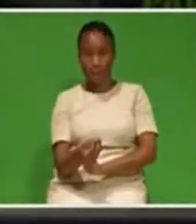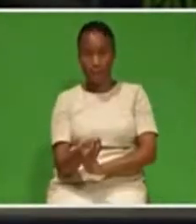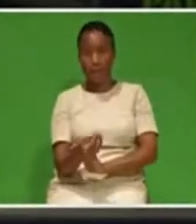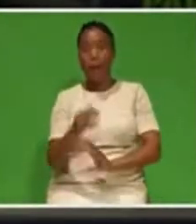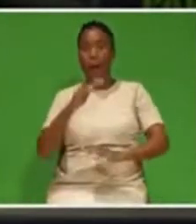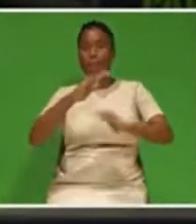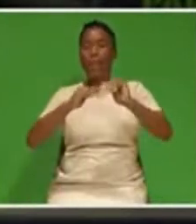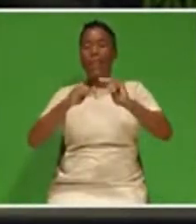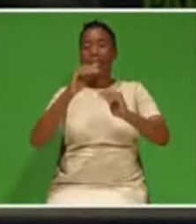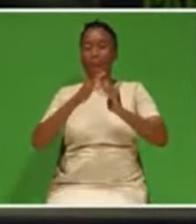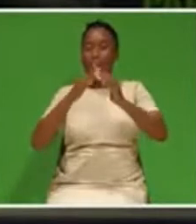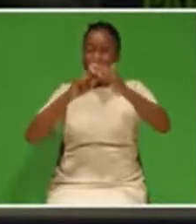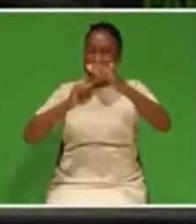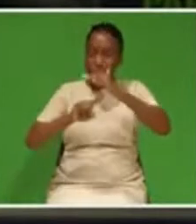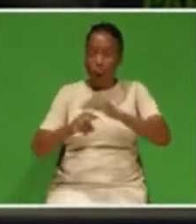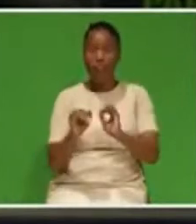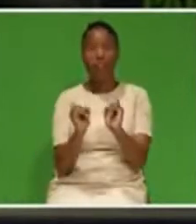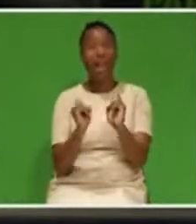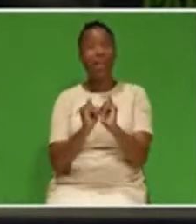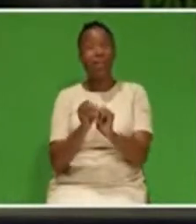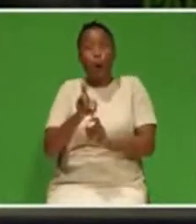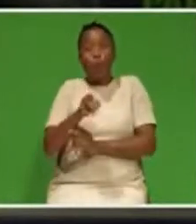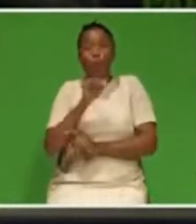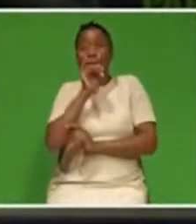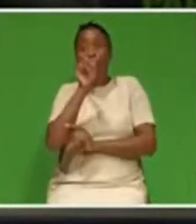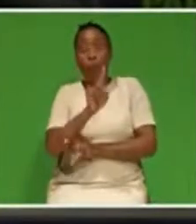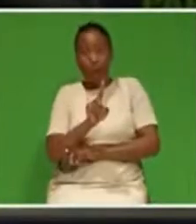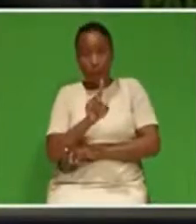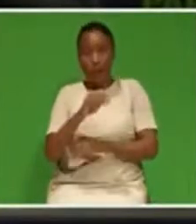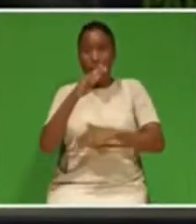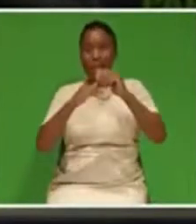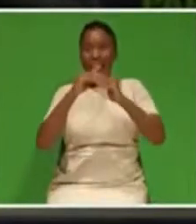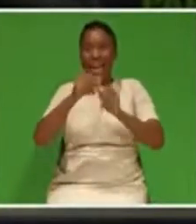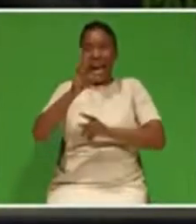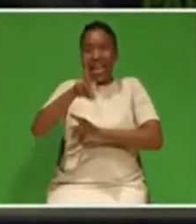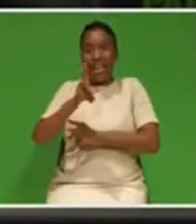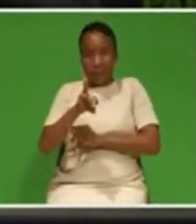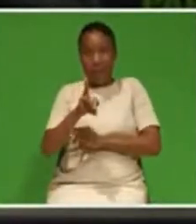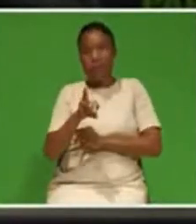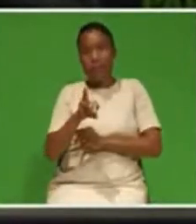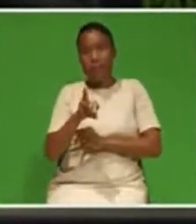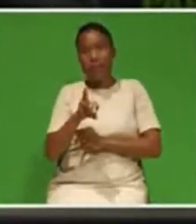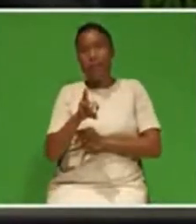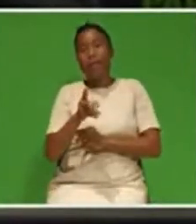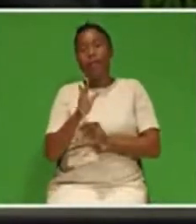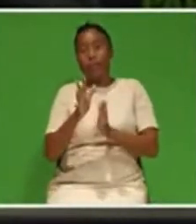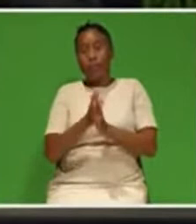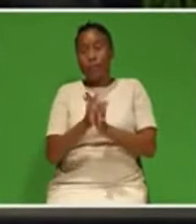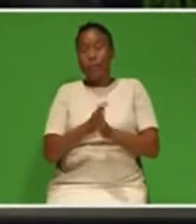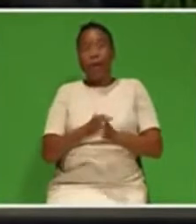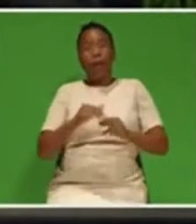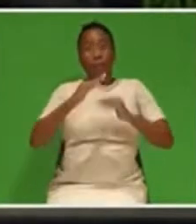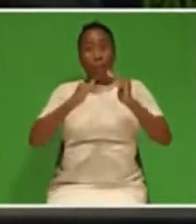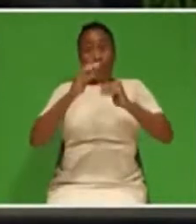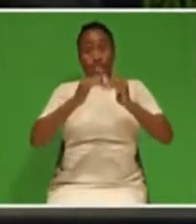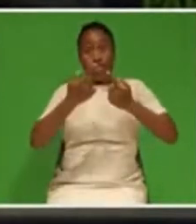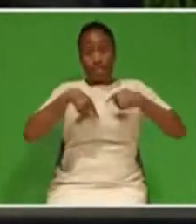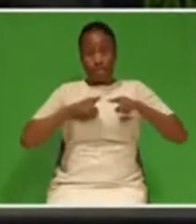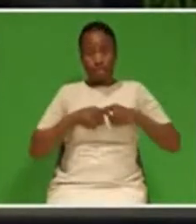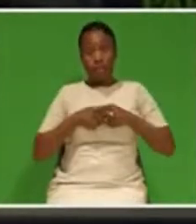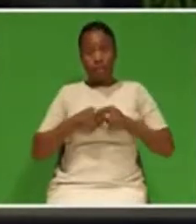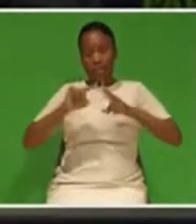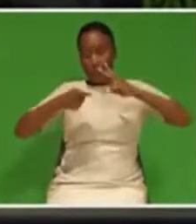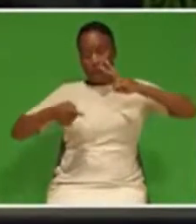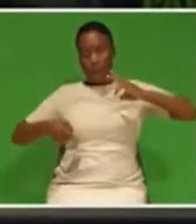crisis also means rebuilding our infrastructure. Several speakers in the